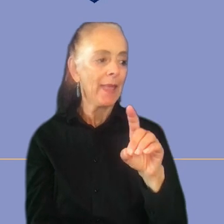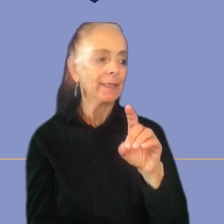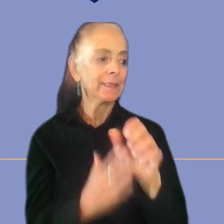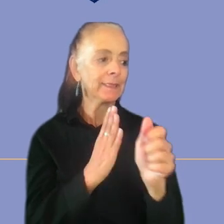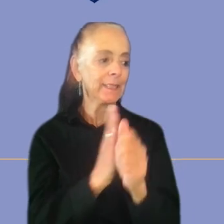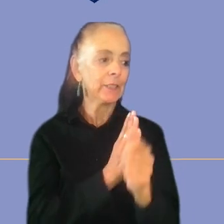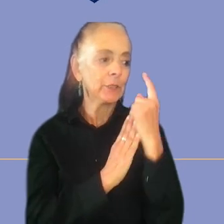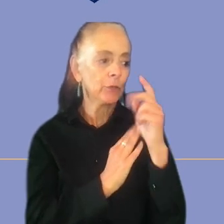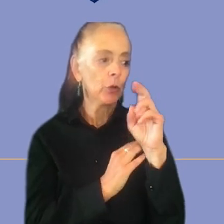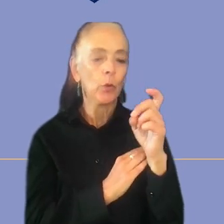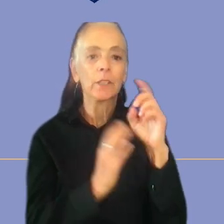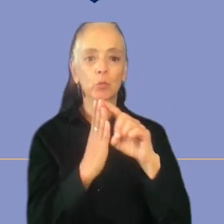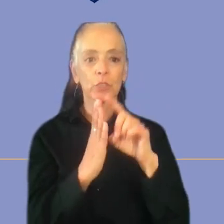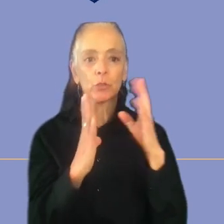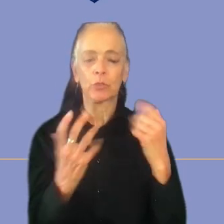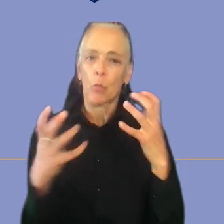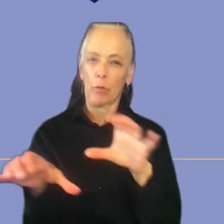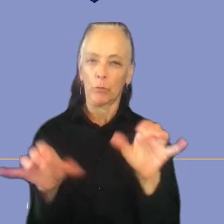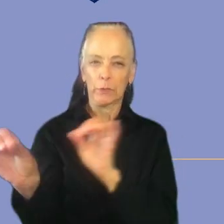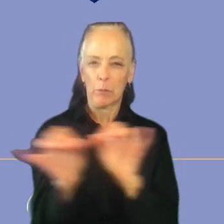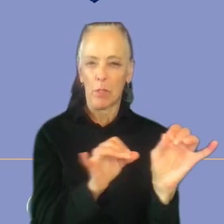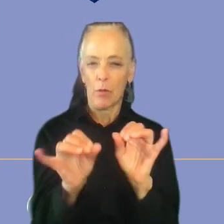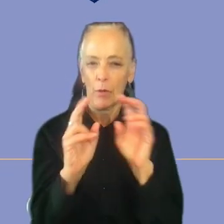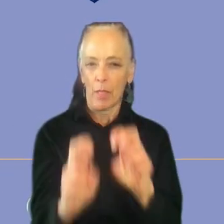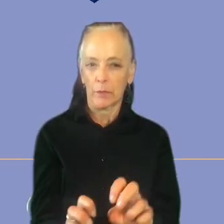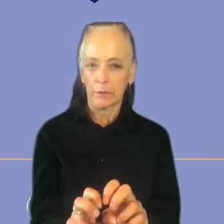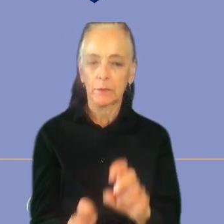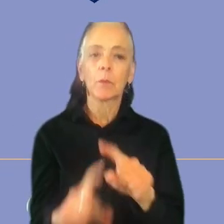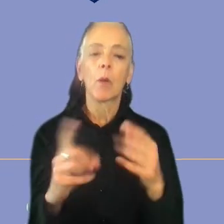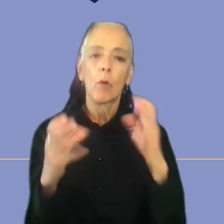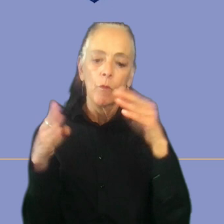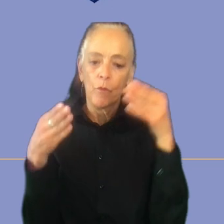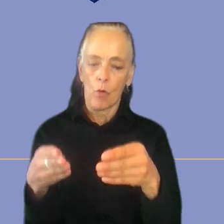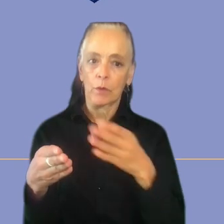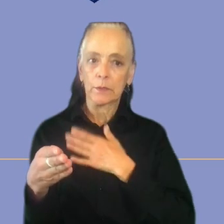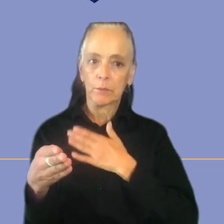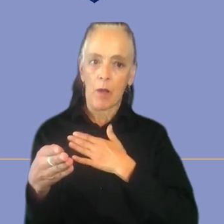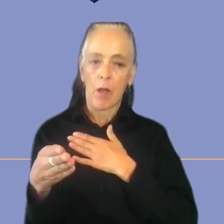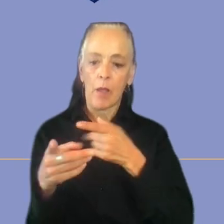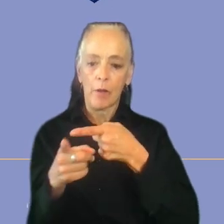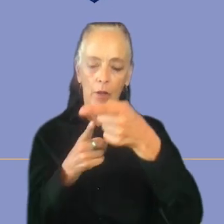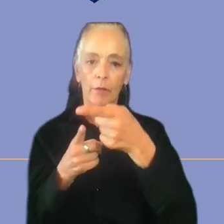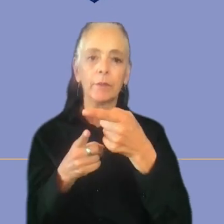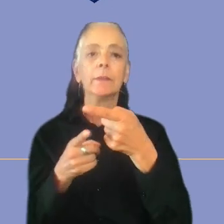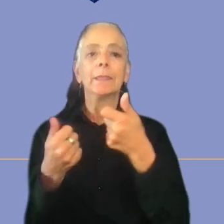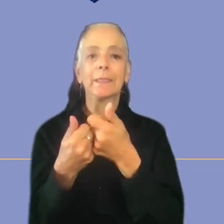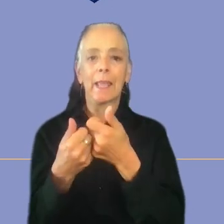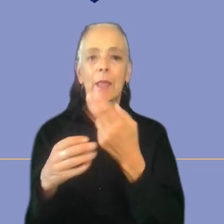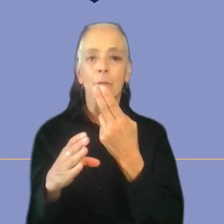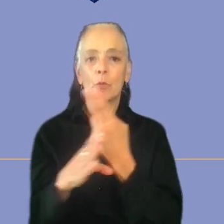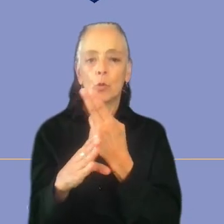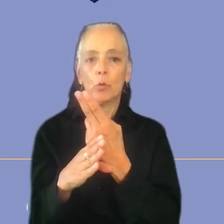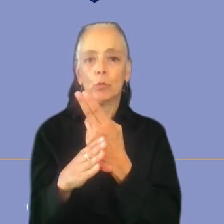wanted to do the same kind of analysis and report, just that I wanted to focus it on game user research instead